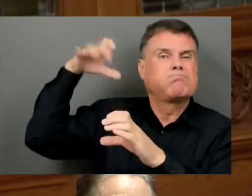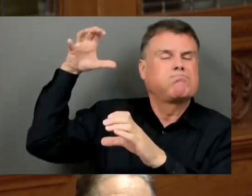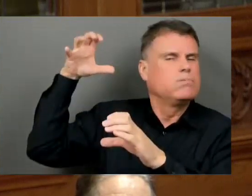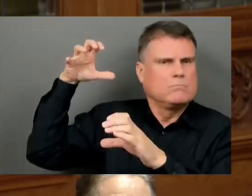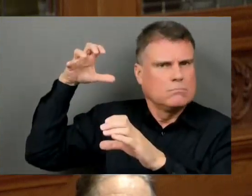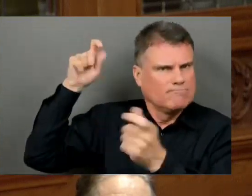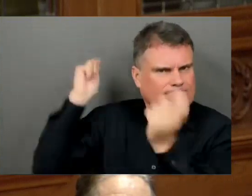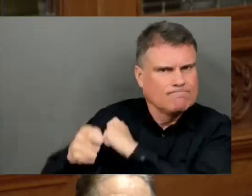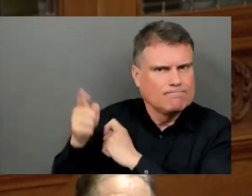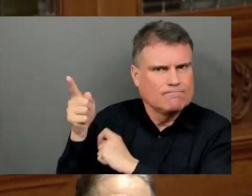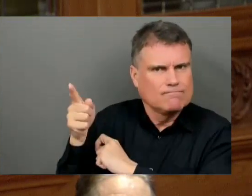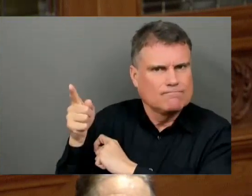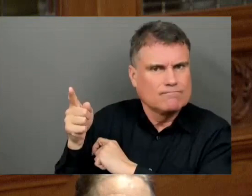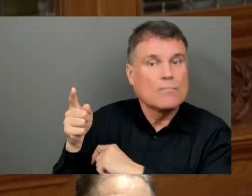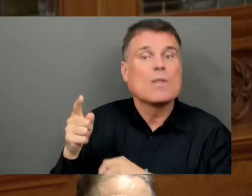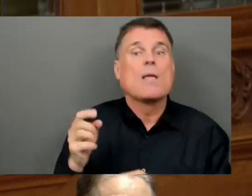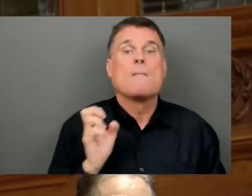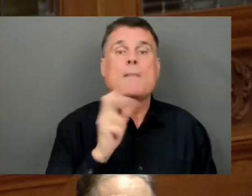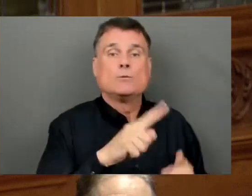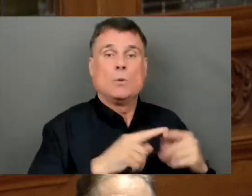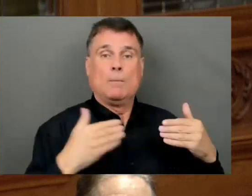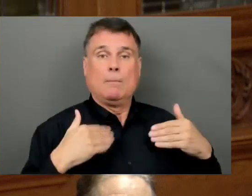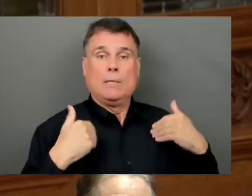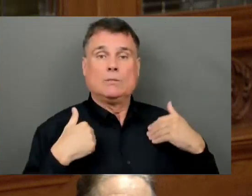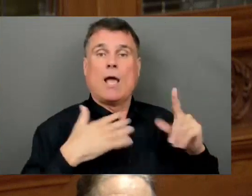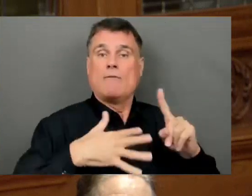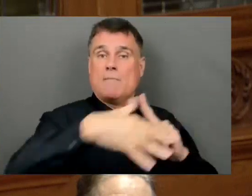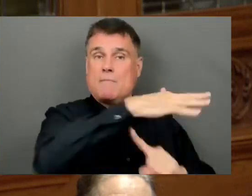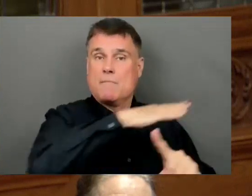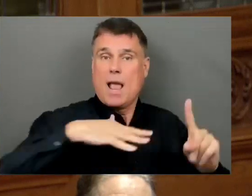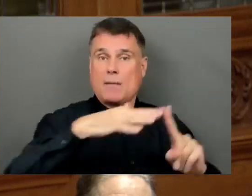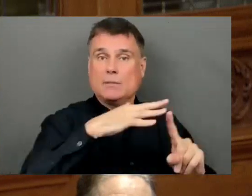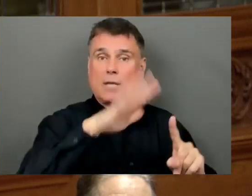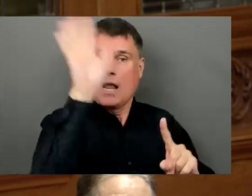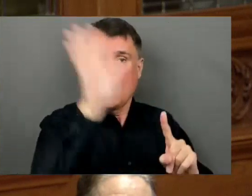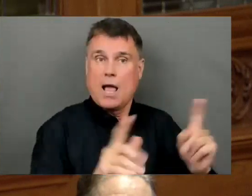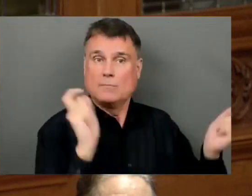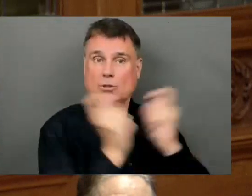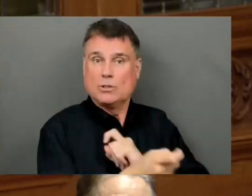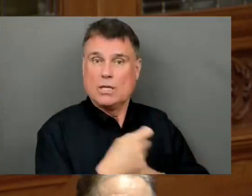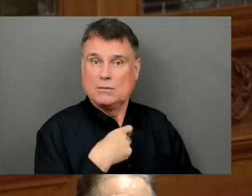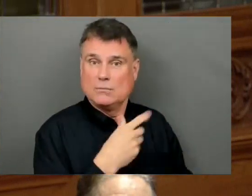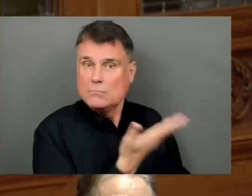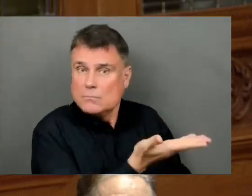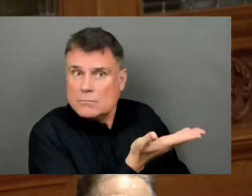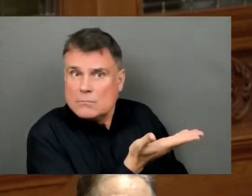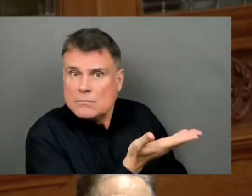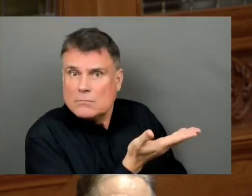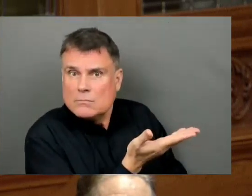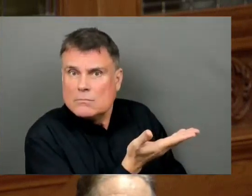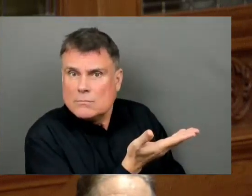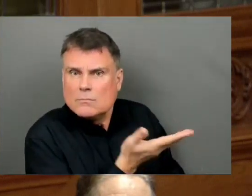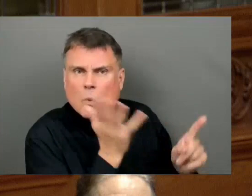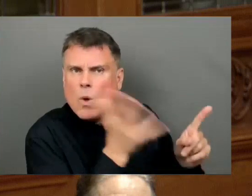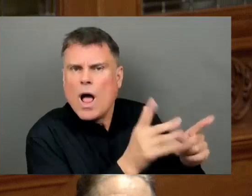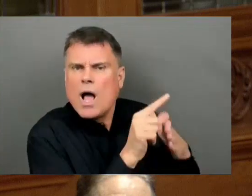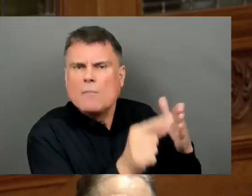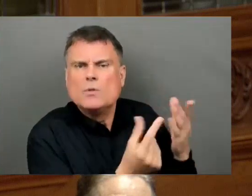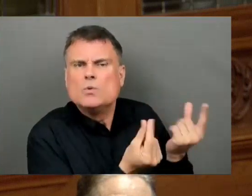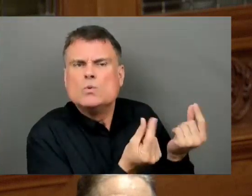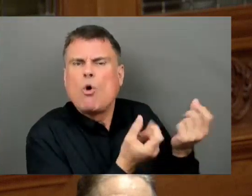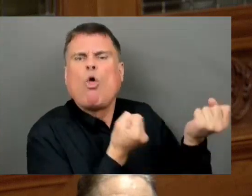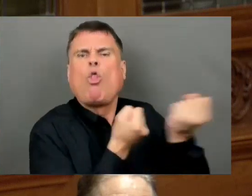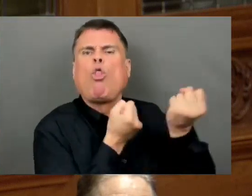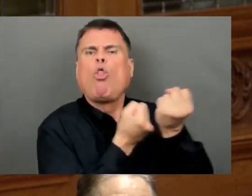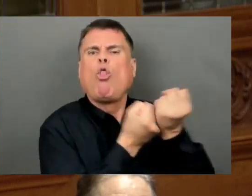Change Strategy, can you explain why this government continues to subsidize the fossil fuel industry, an industry that